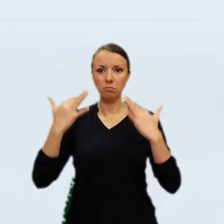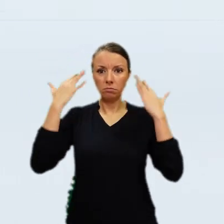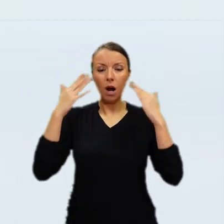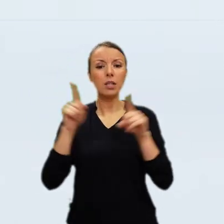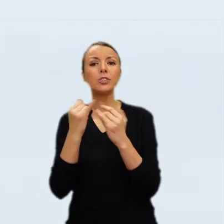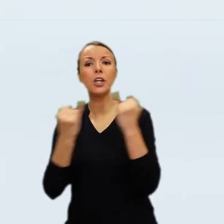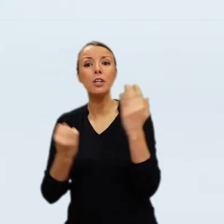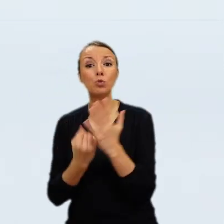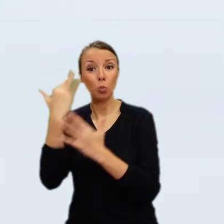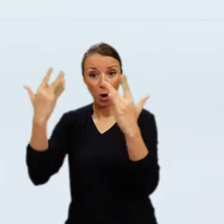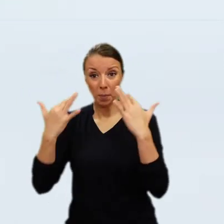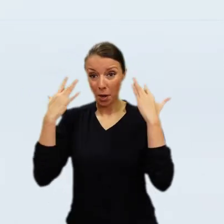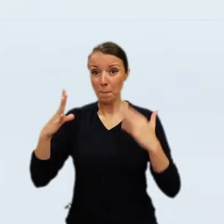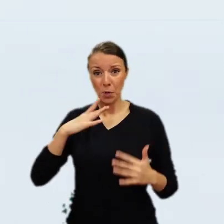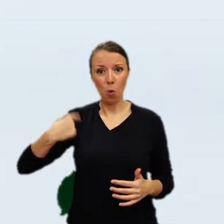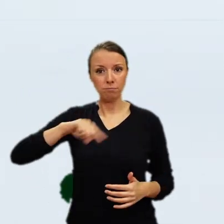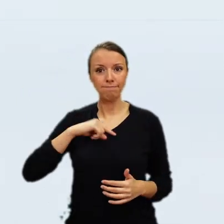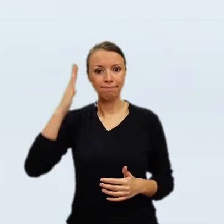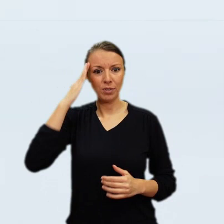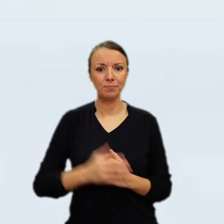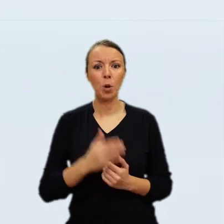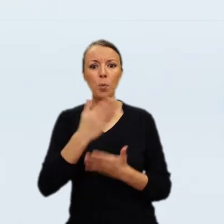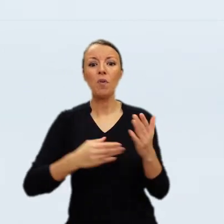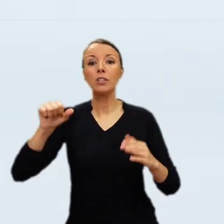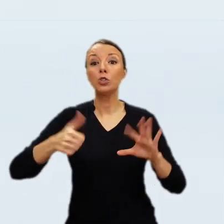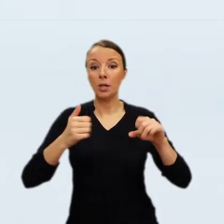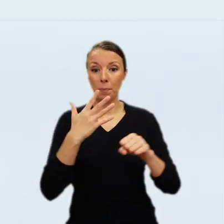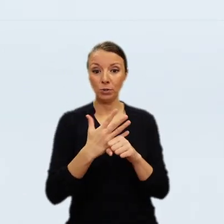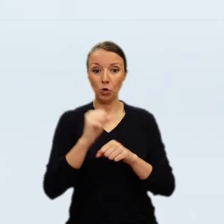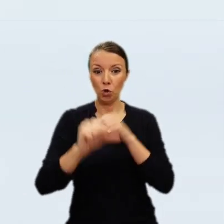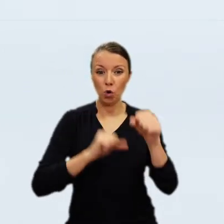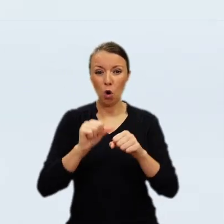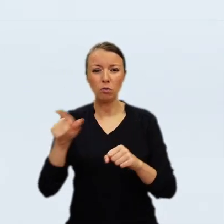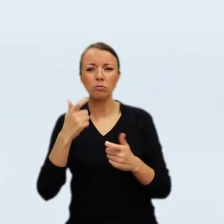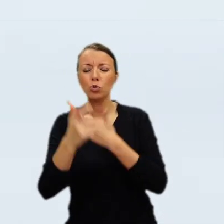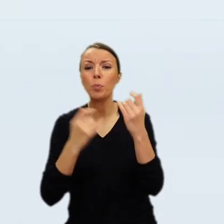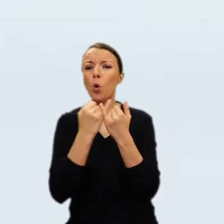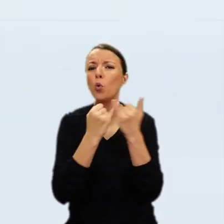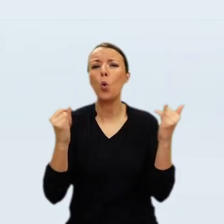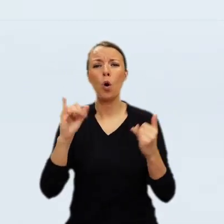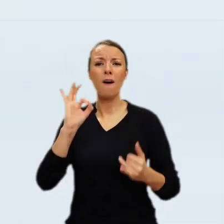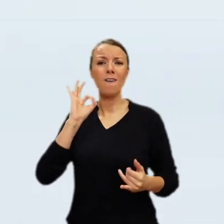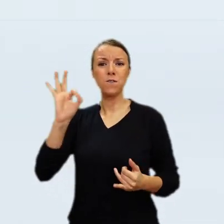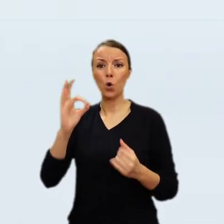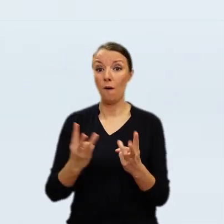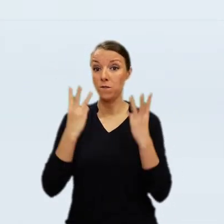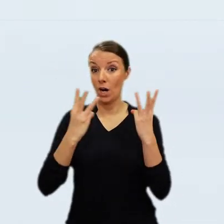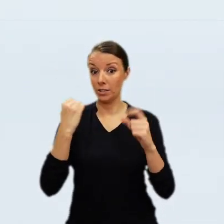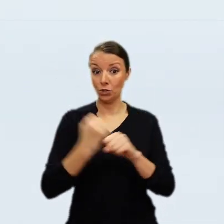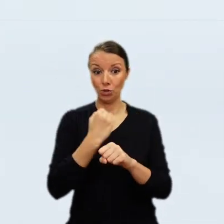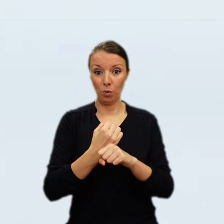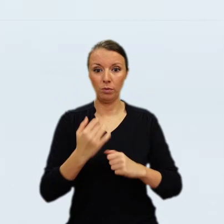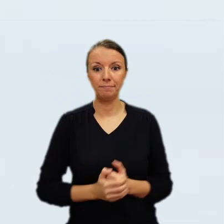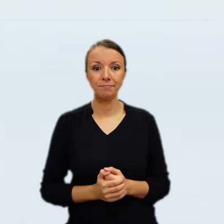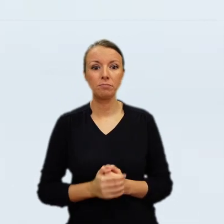his most famous works. This canvas, for example, if encountered today with no documentation, would baffle all viewers